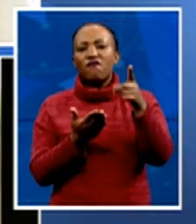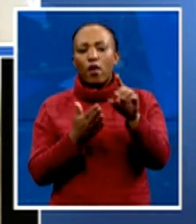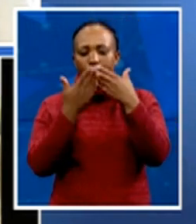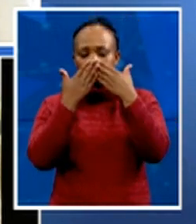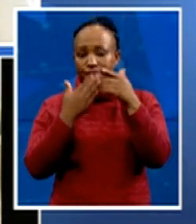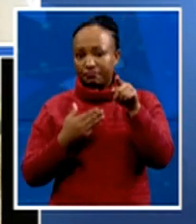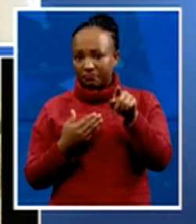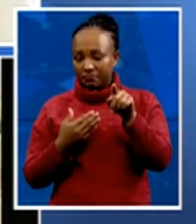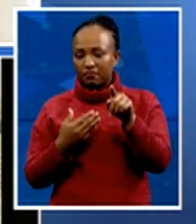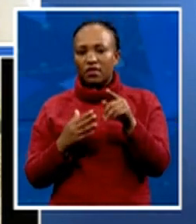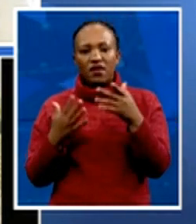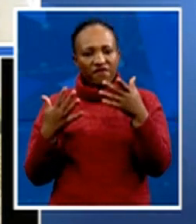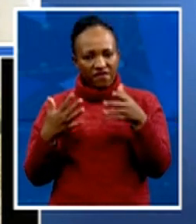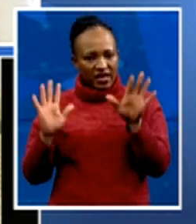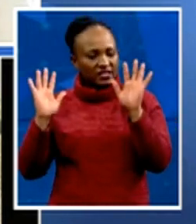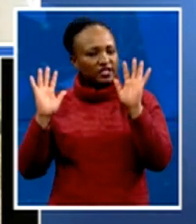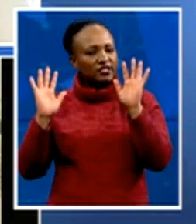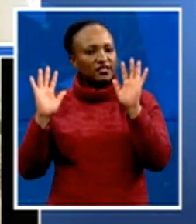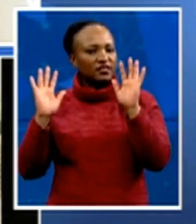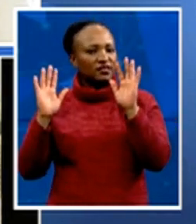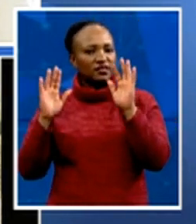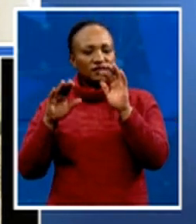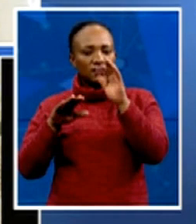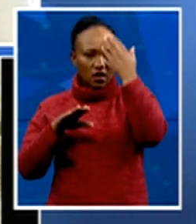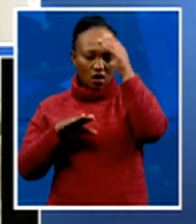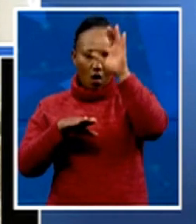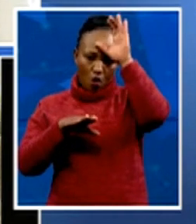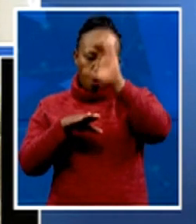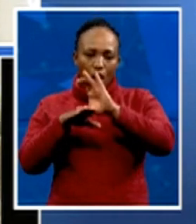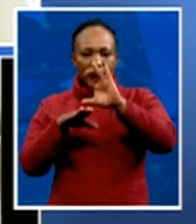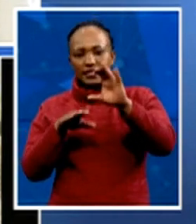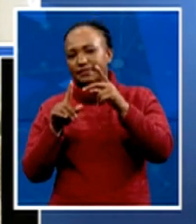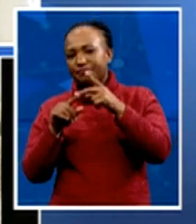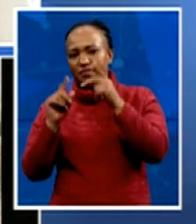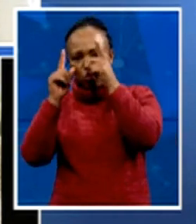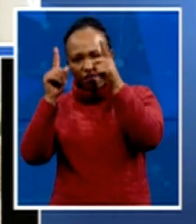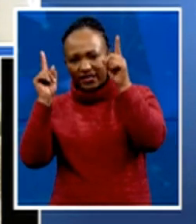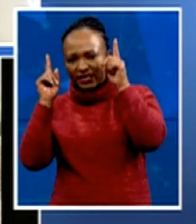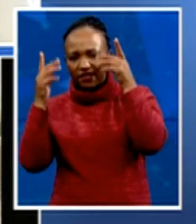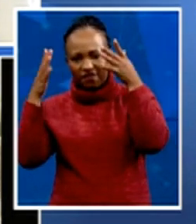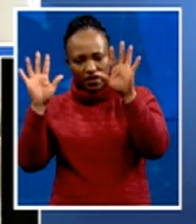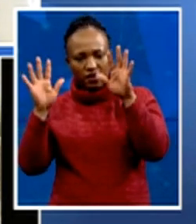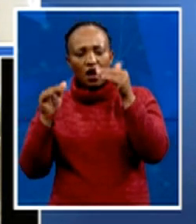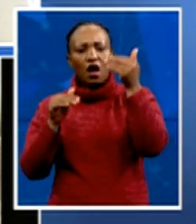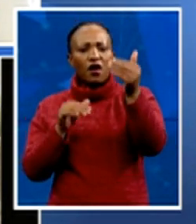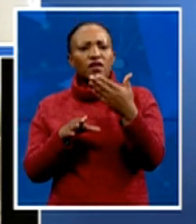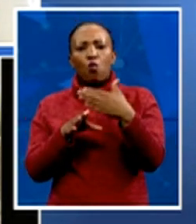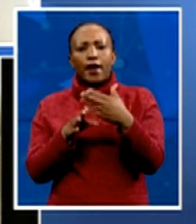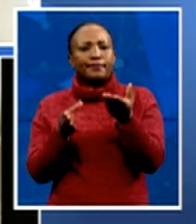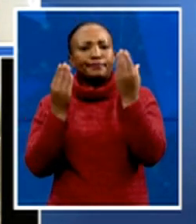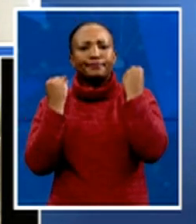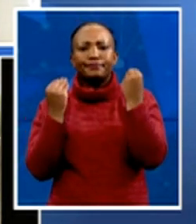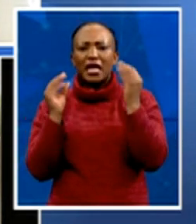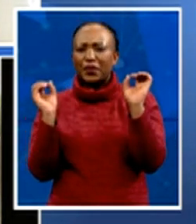the college, universities, we can't get a job. That's a sad part. And whereas, like, you know, we all understand that, like,